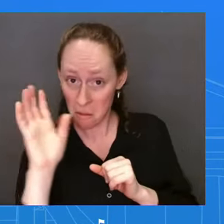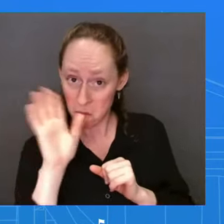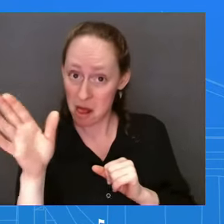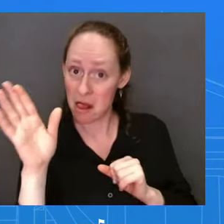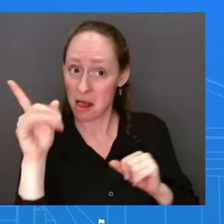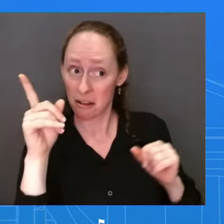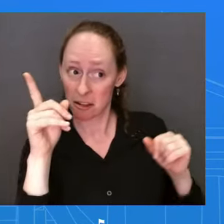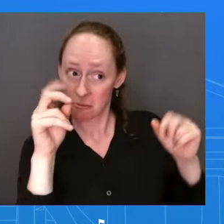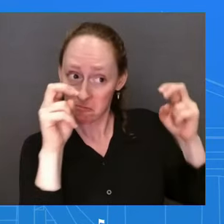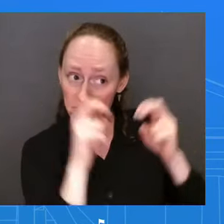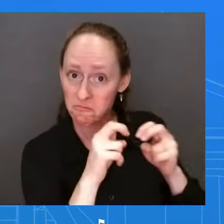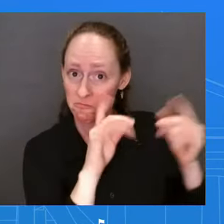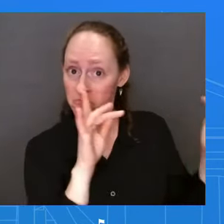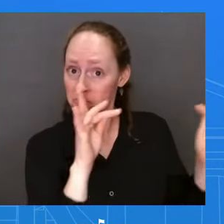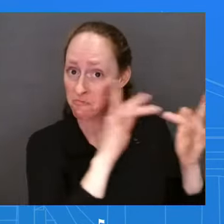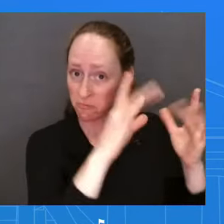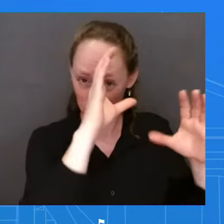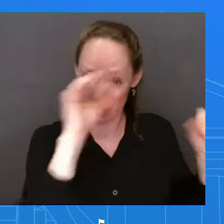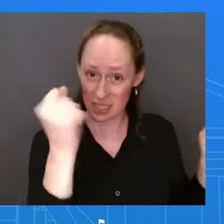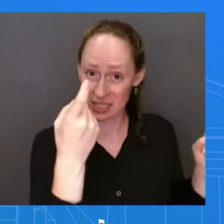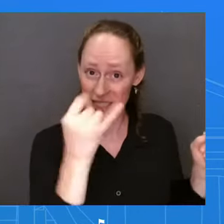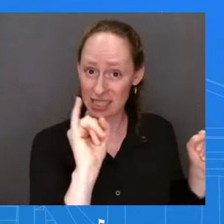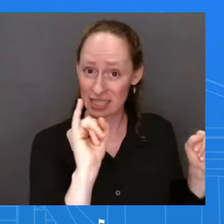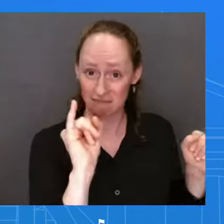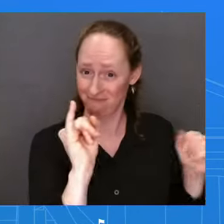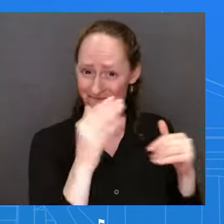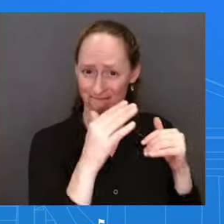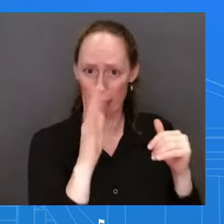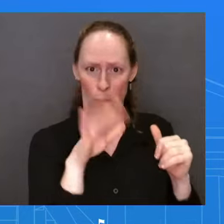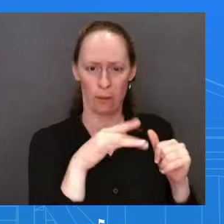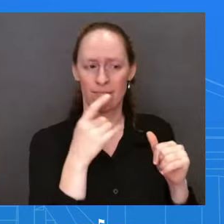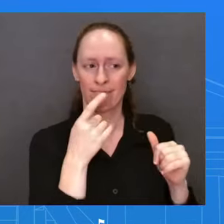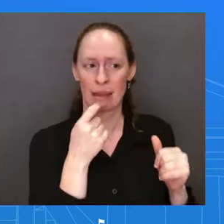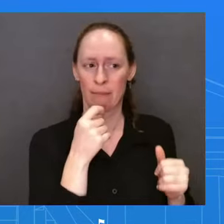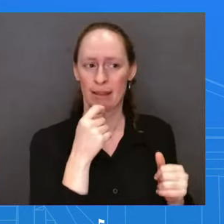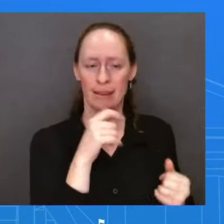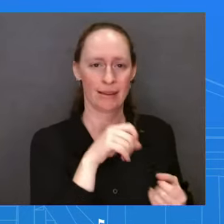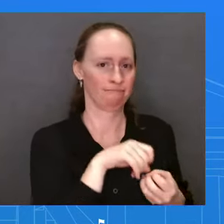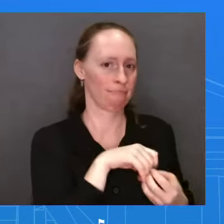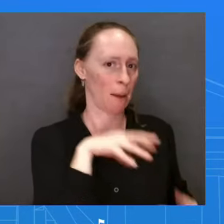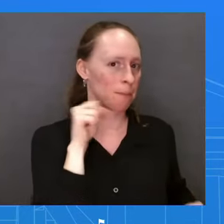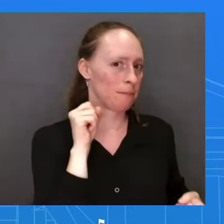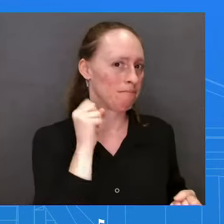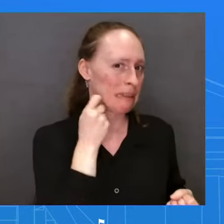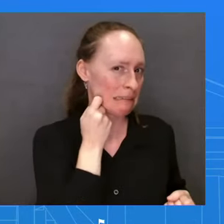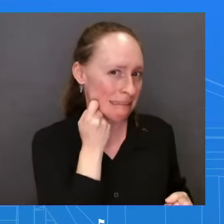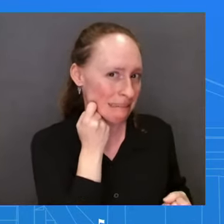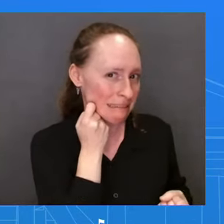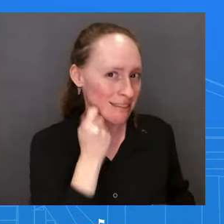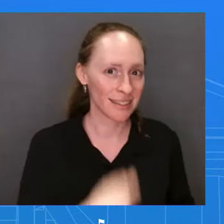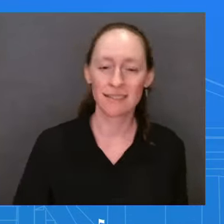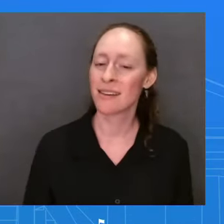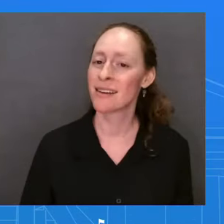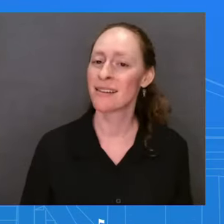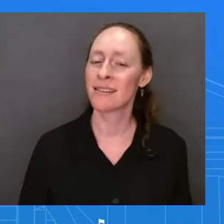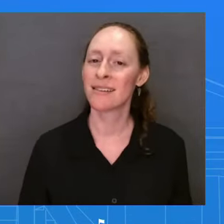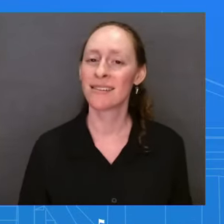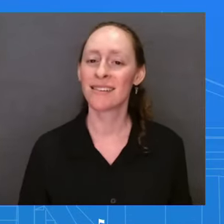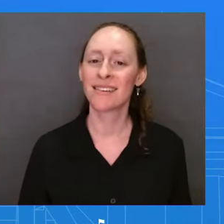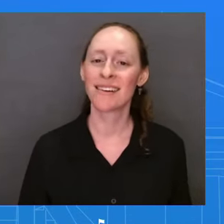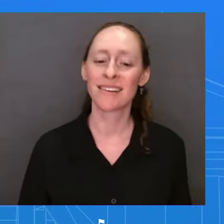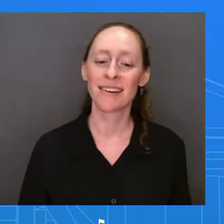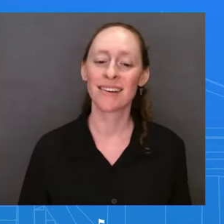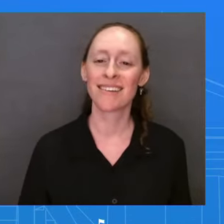you know, sort of announced, you know, whatever the dictator remark, just to call it